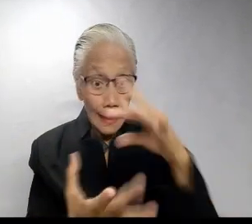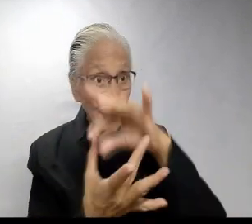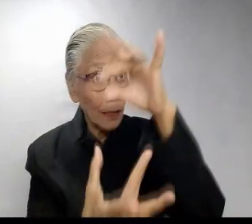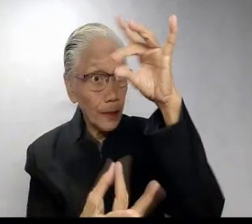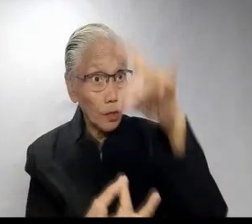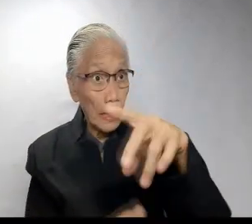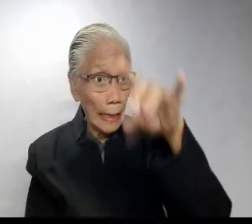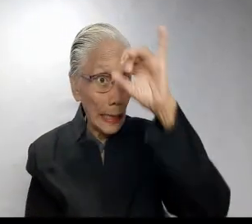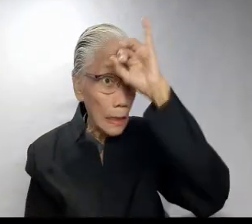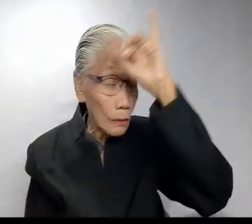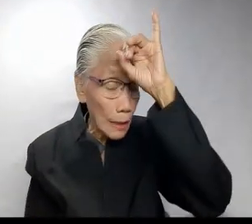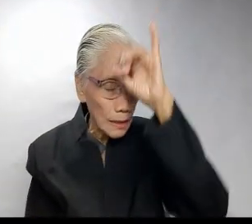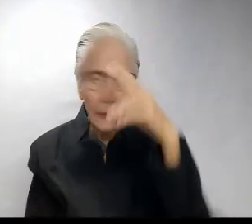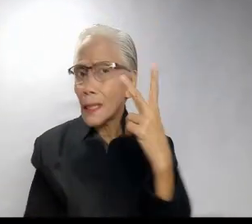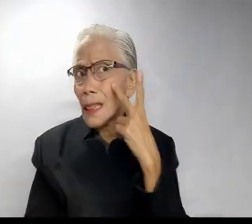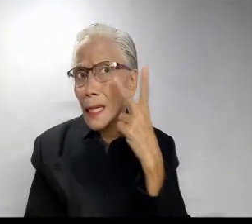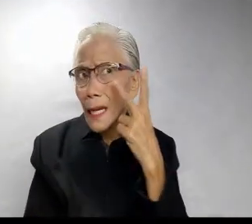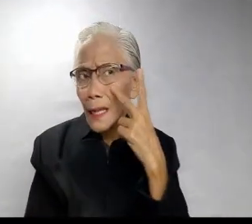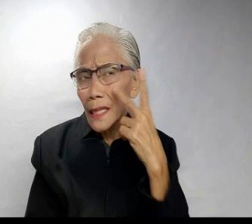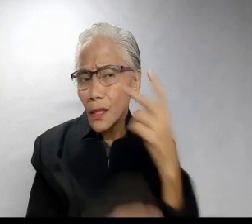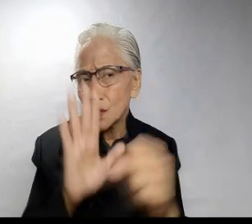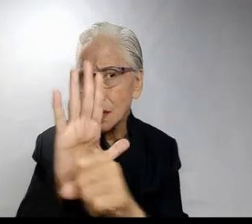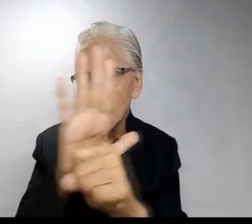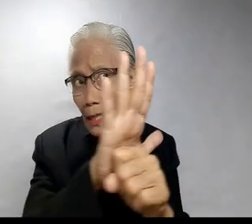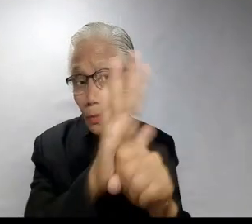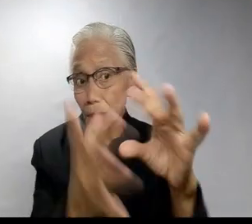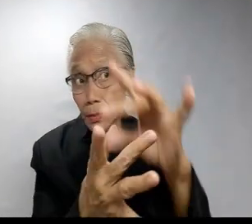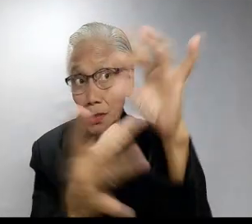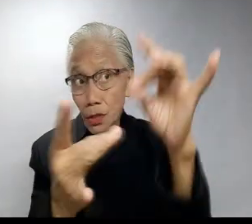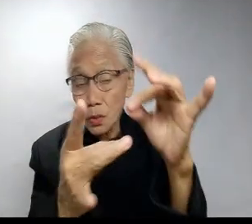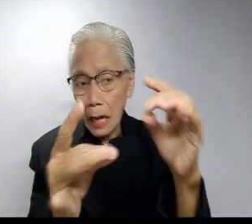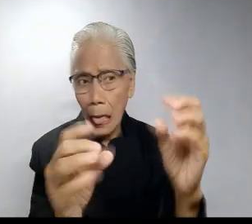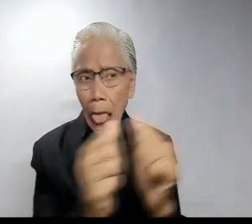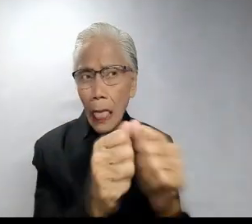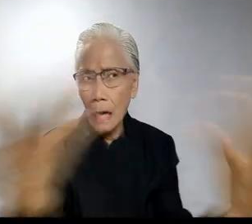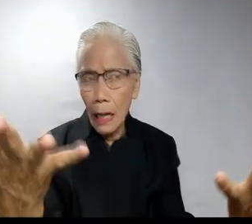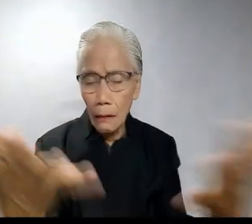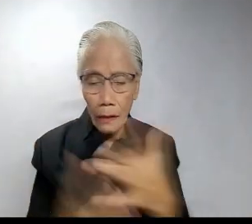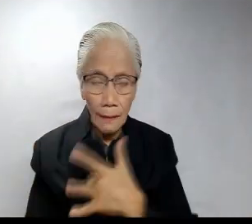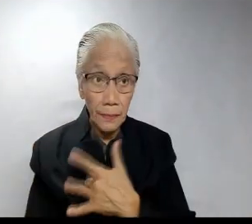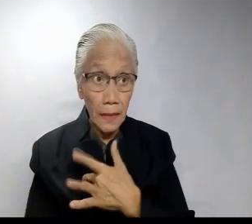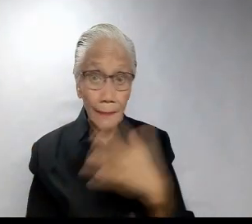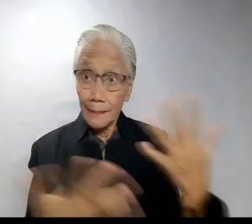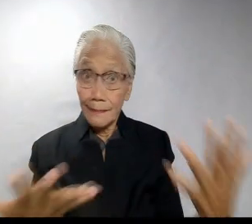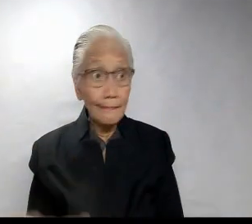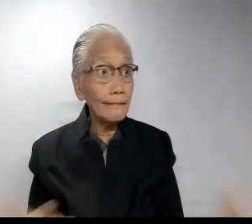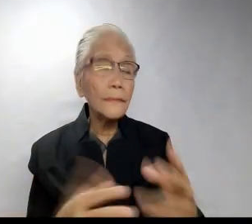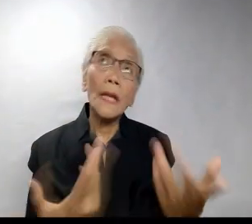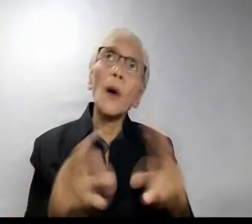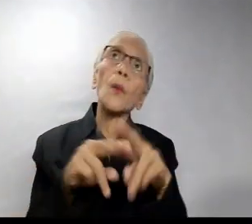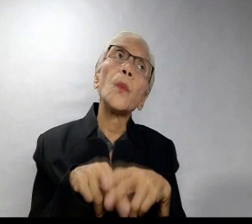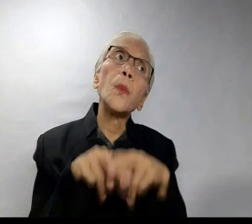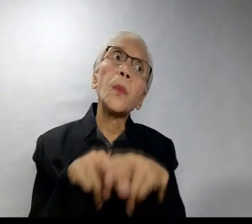sa spiritual ignorance, tignan natin ang signs of spiritual numbness. The first sign is when